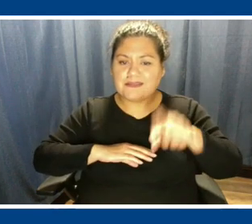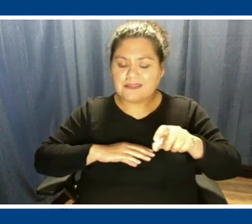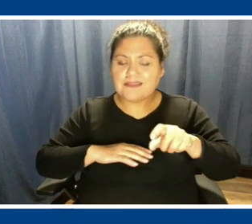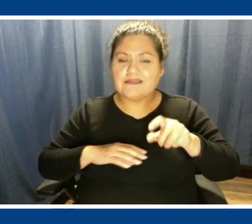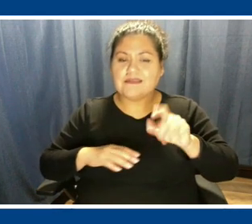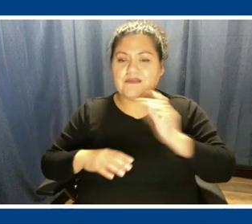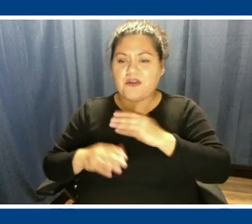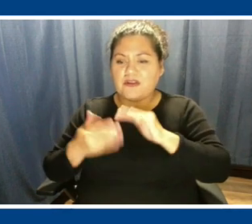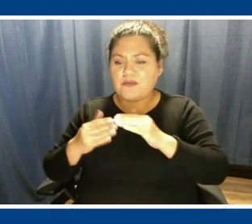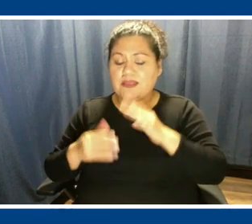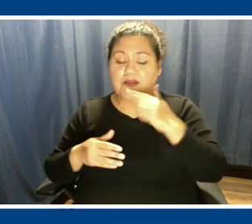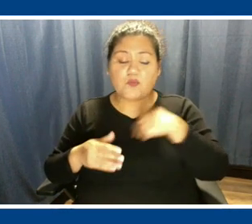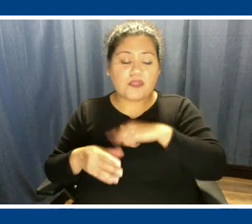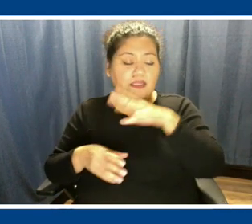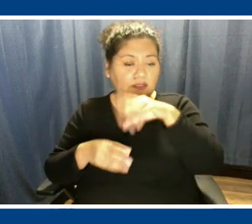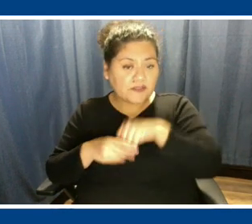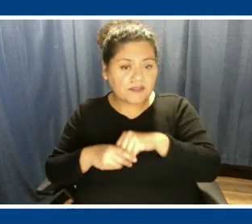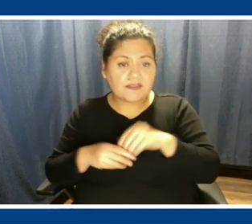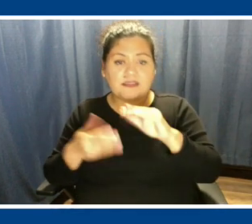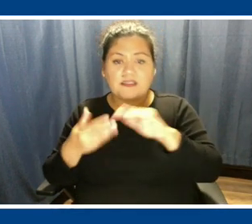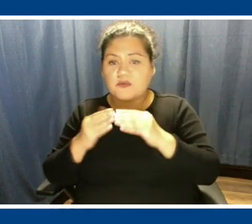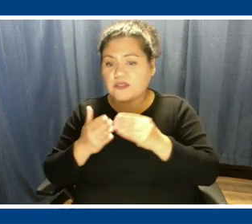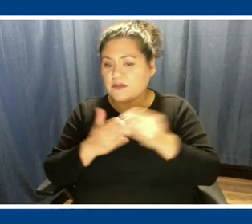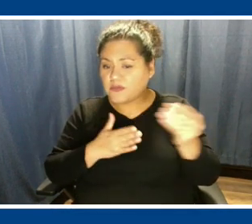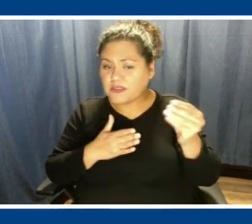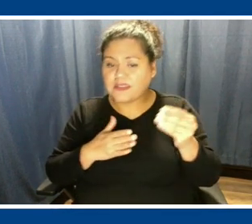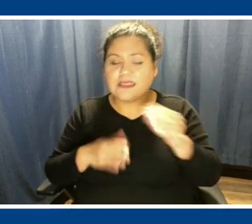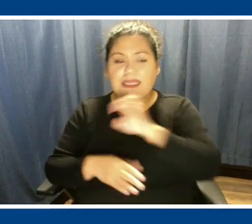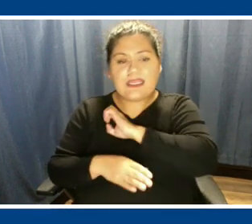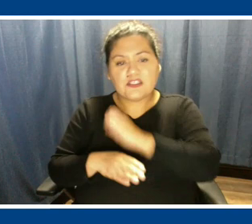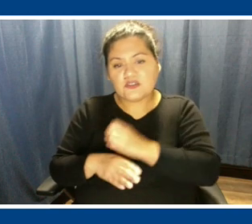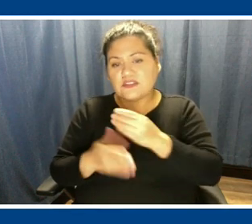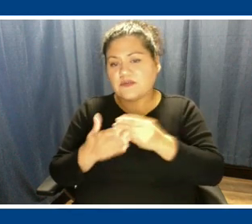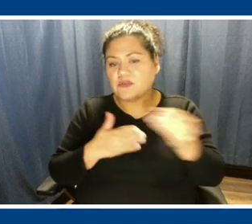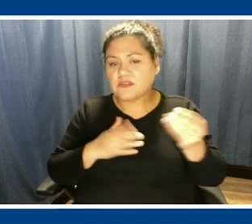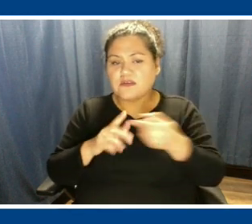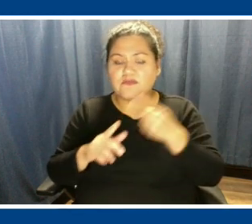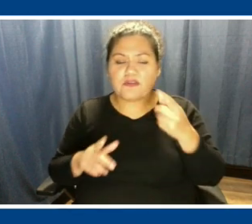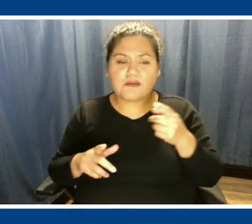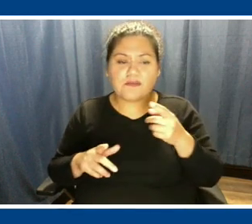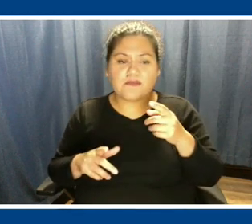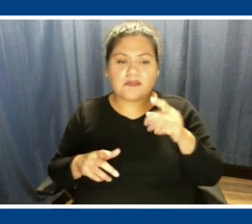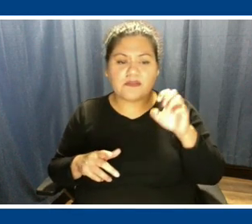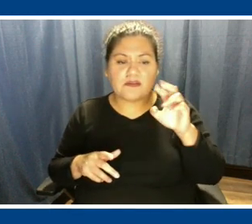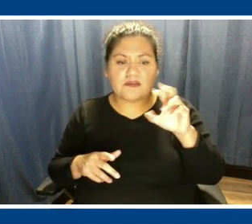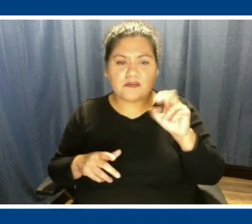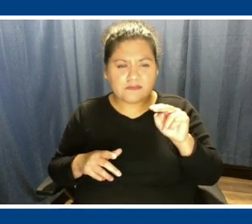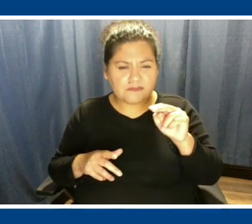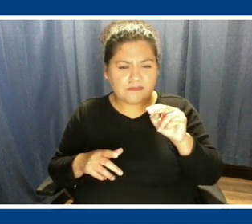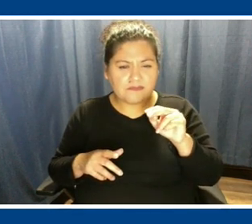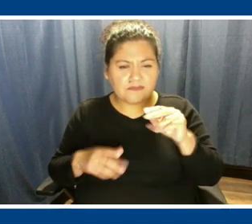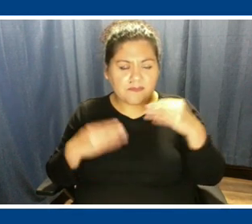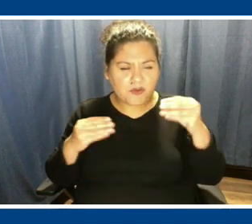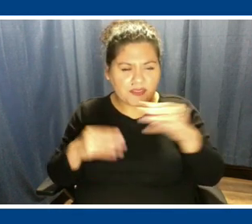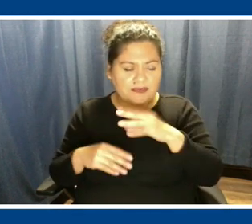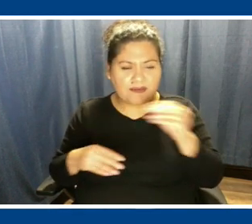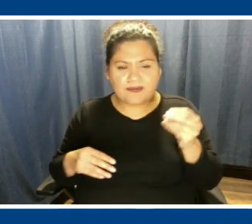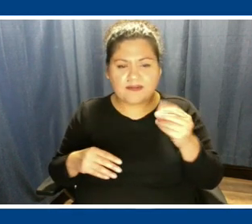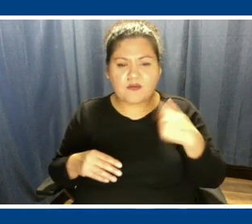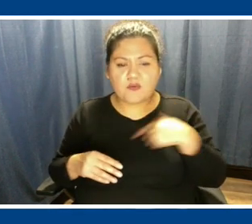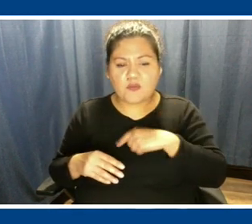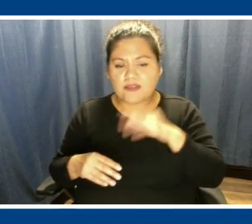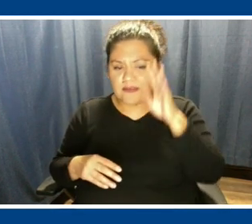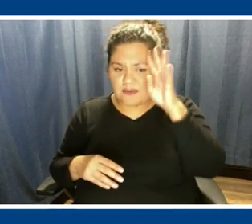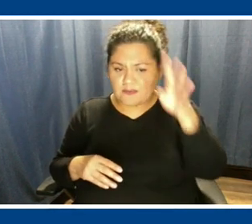included community purchases, energy purchases from the ERCOT market as needed. So we came up with a